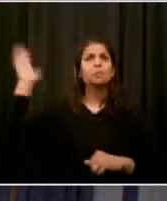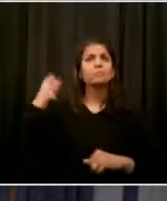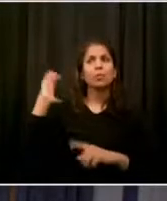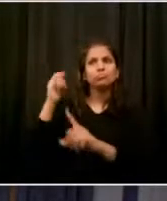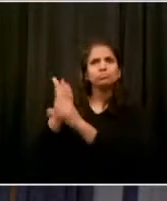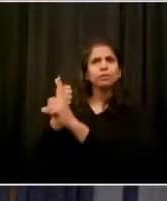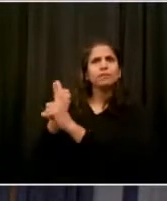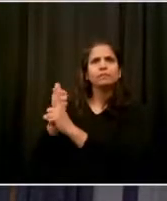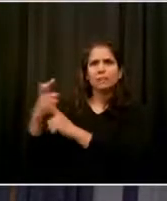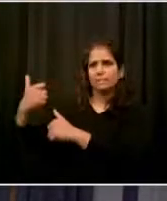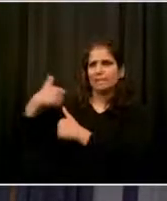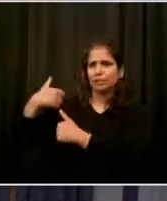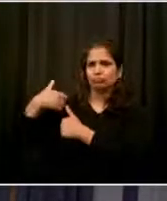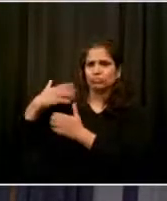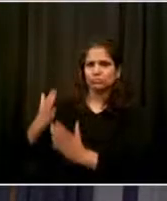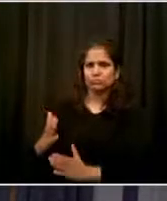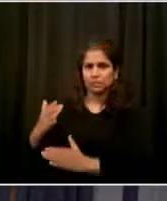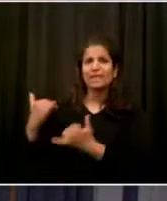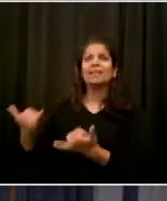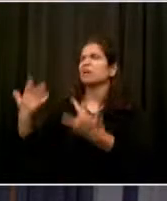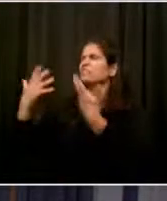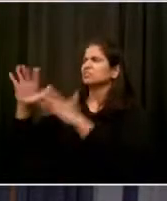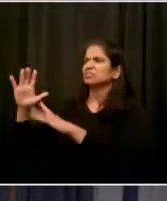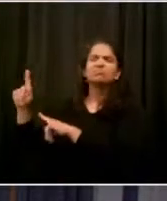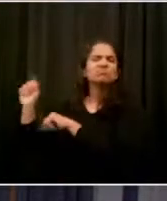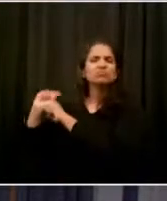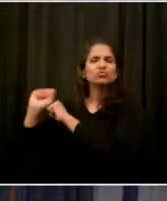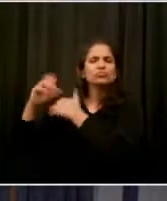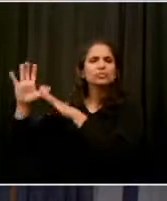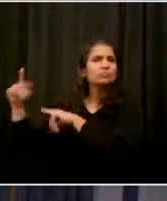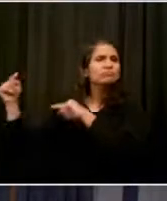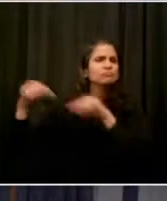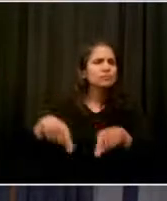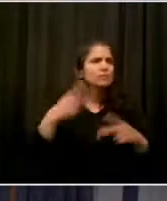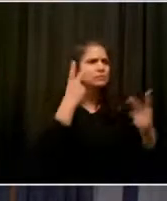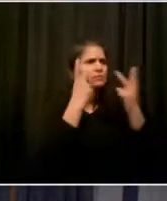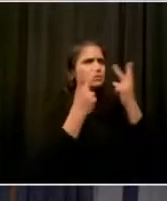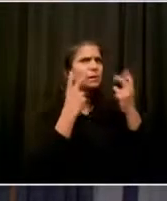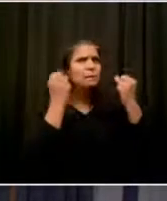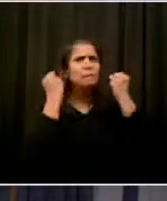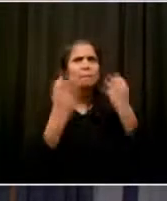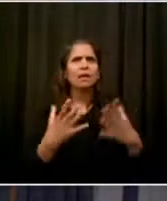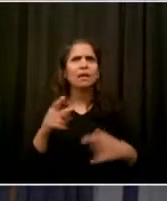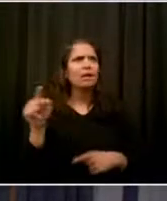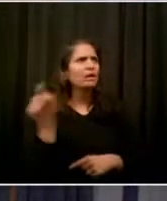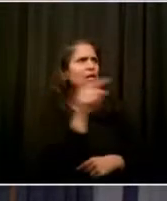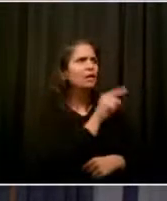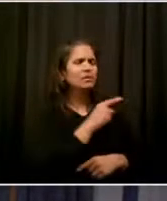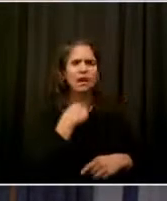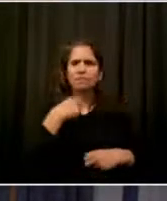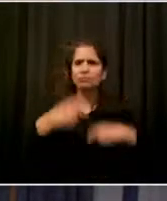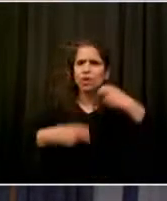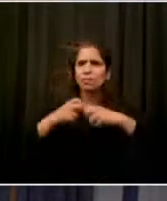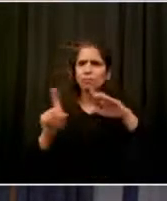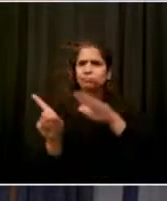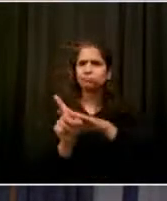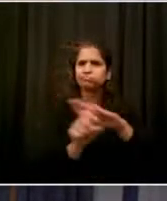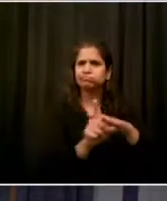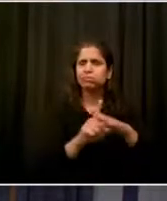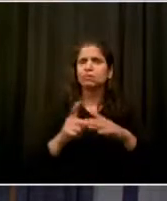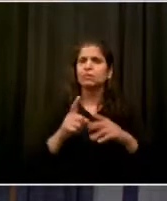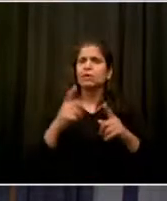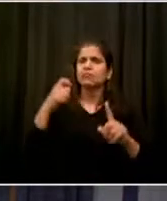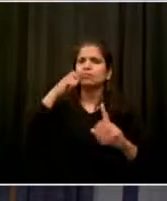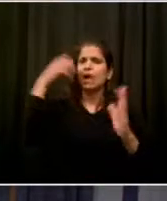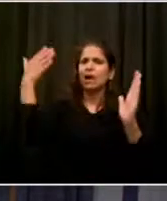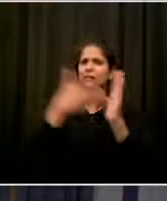powerful voice of justice, a leader organizing the peaceful protests for change that have made such an impact on